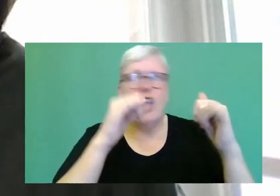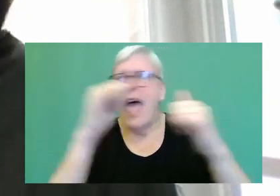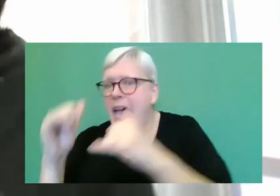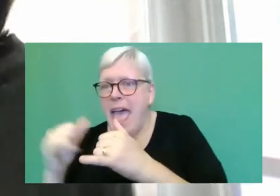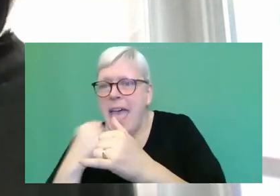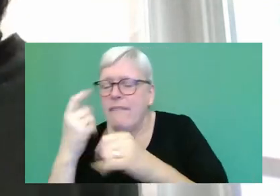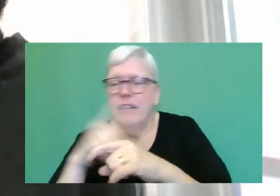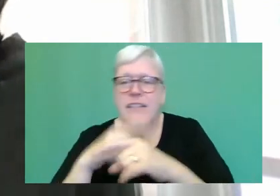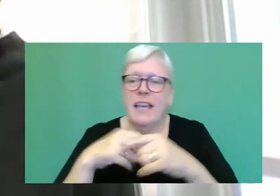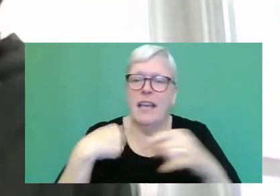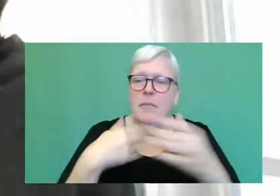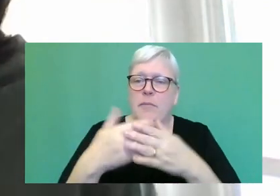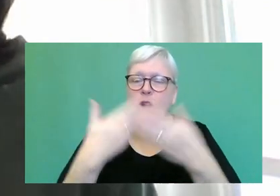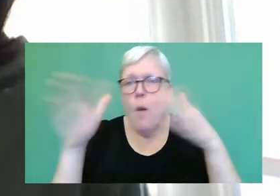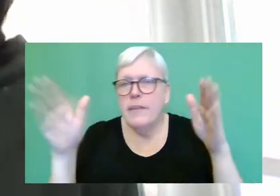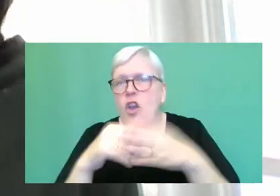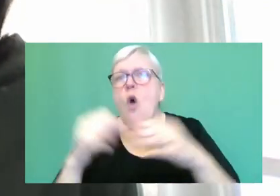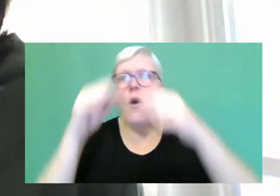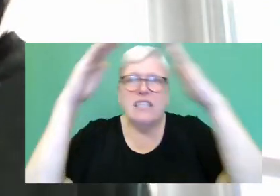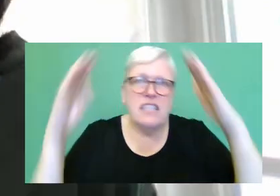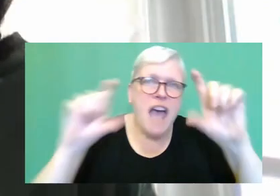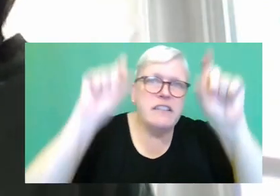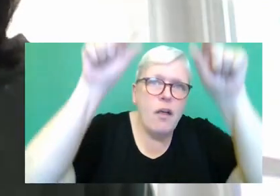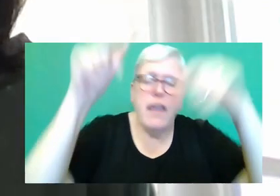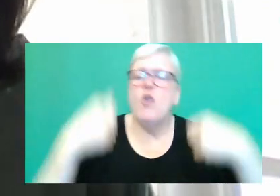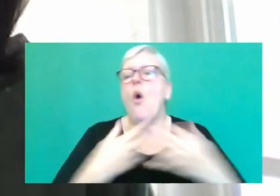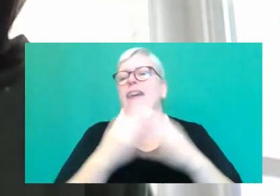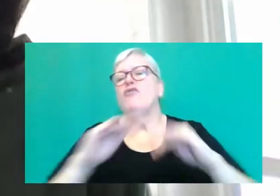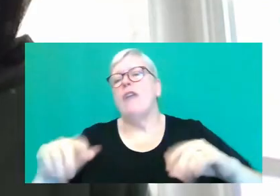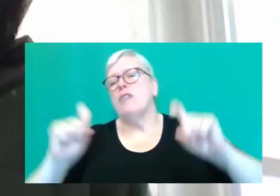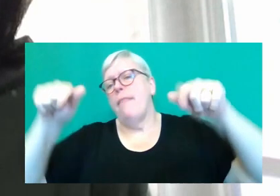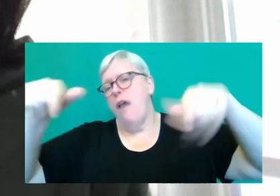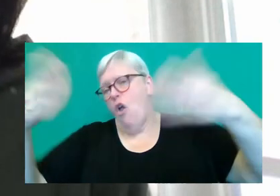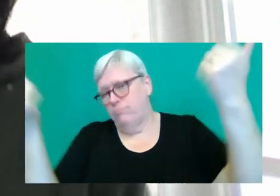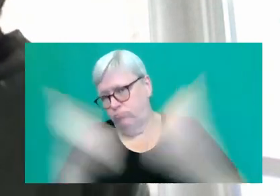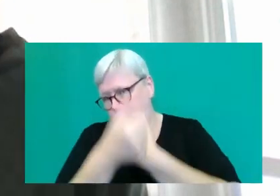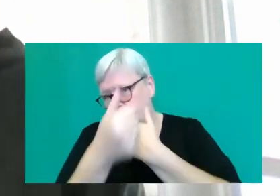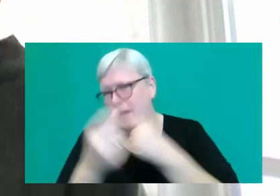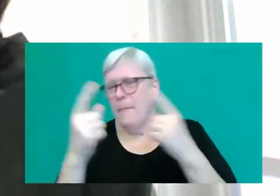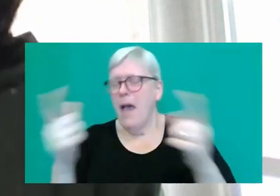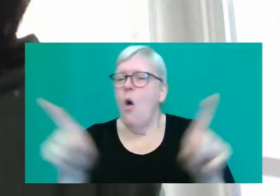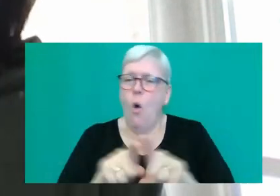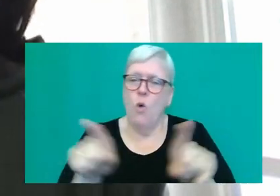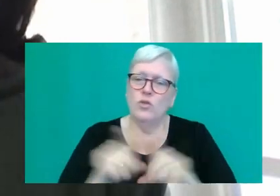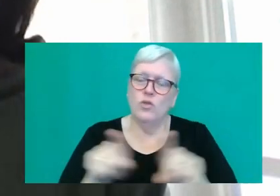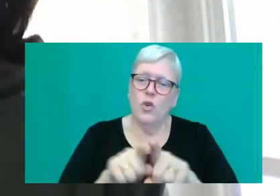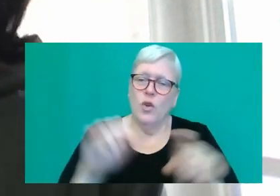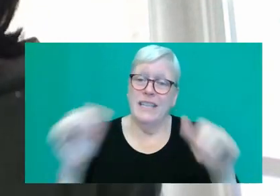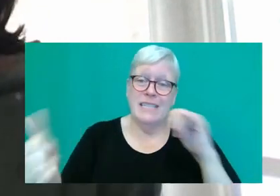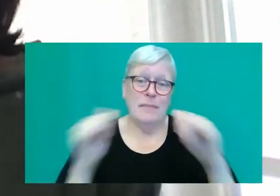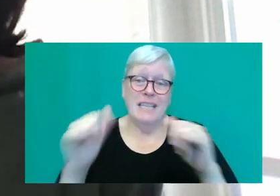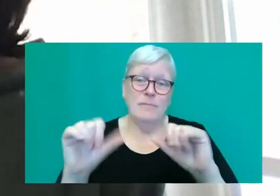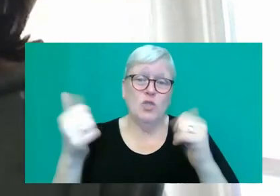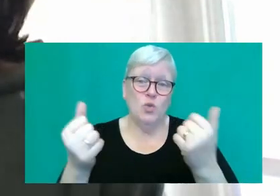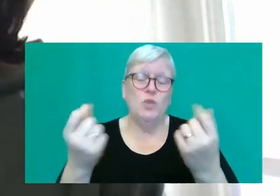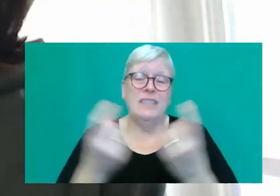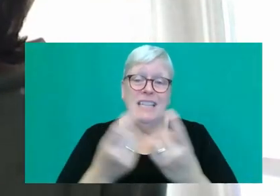sky is still there, and the ground is still there. I mean, I understand that. On the other hand, sometimes it's a good idea to